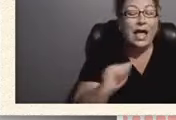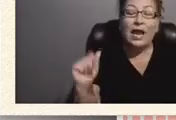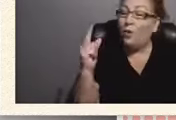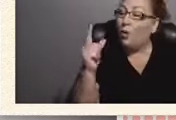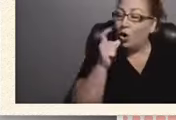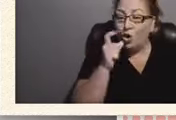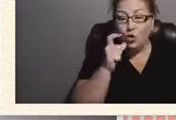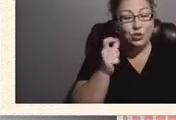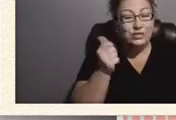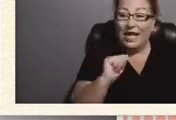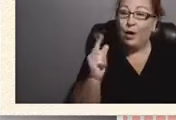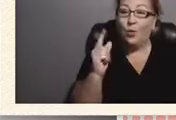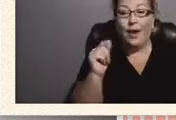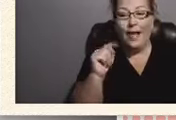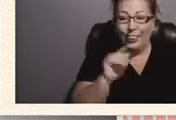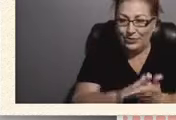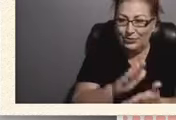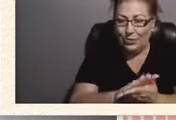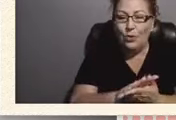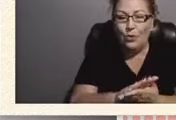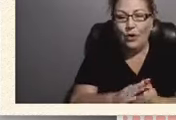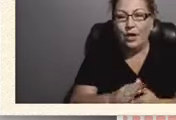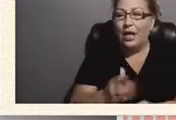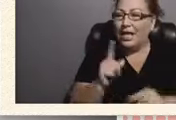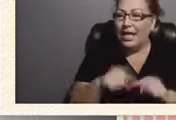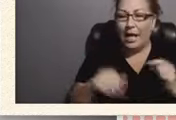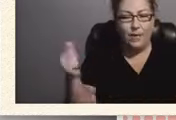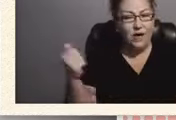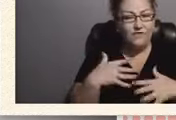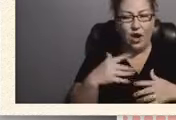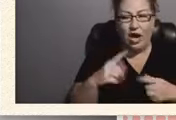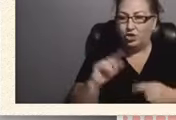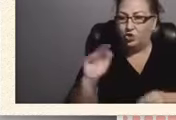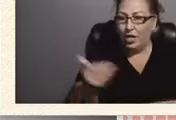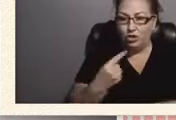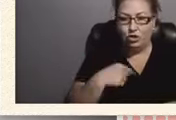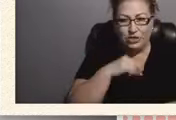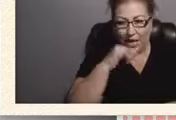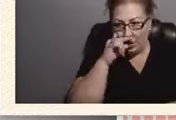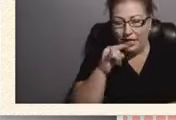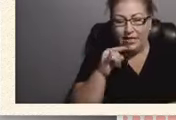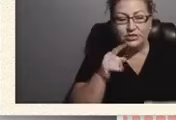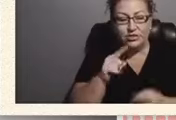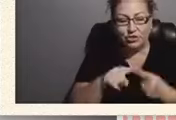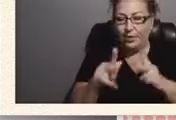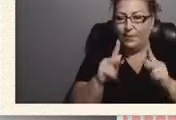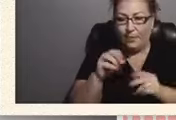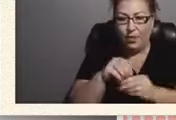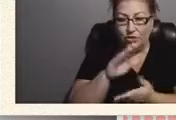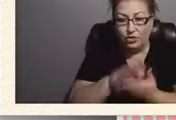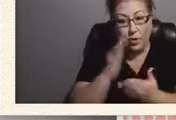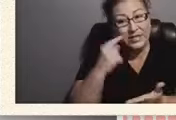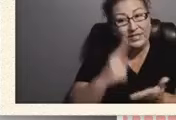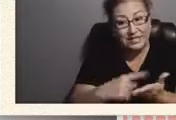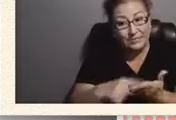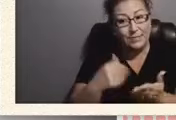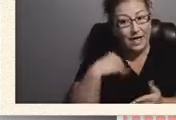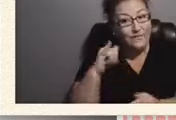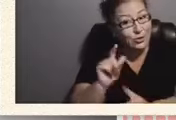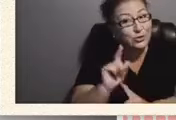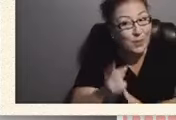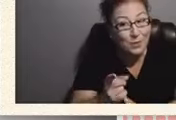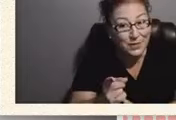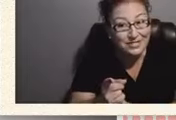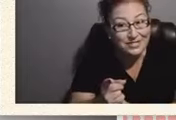at the school, we cannot be afraid to introduce our kids to the people in the school because sometimes they have those moments where